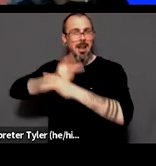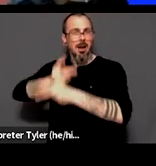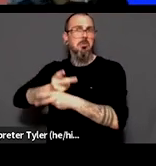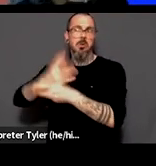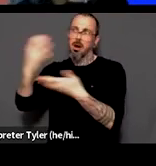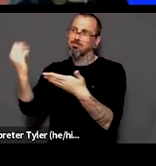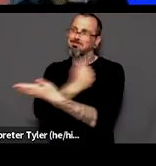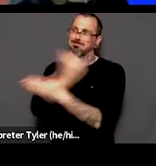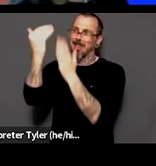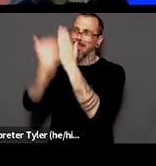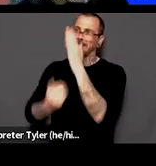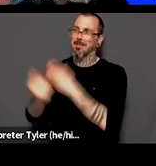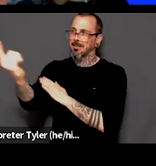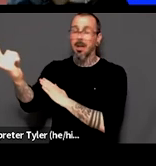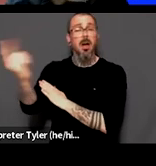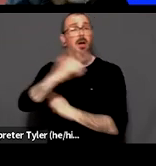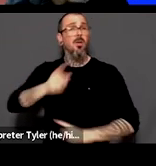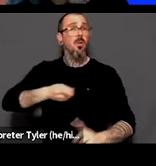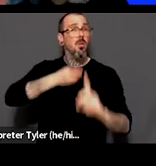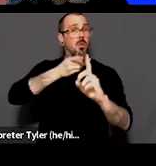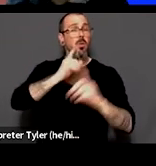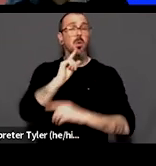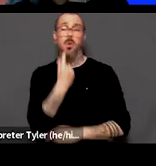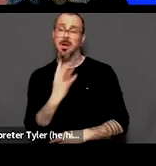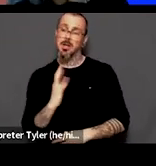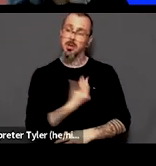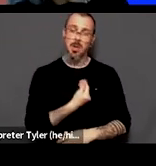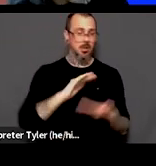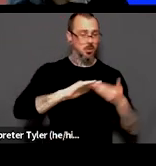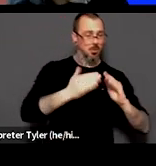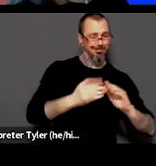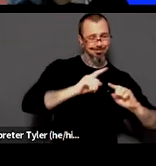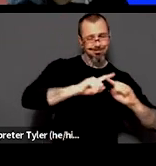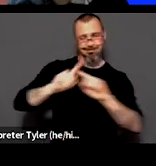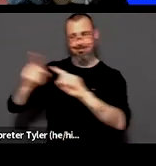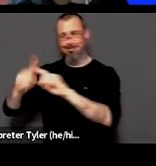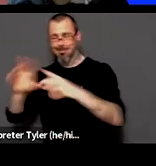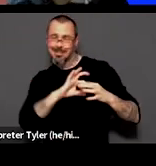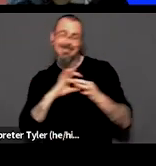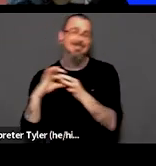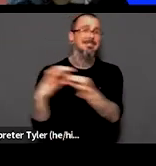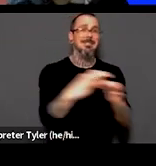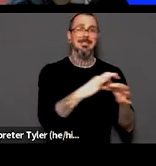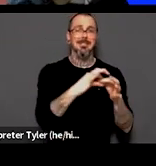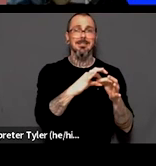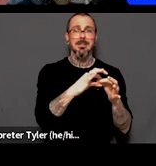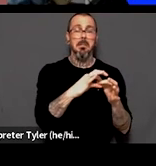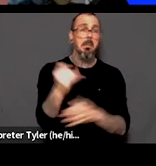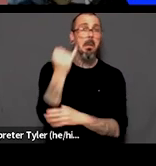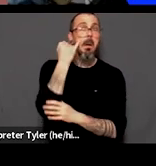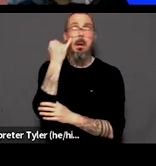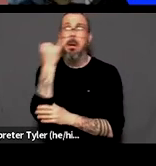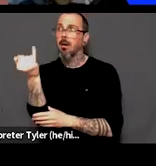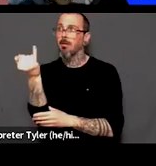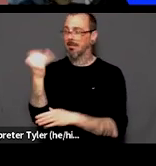connections between members of various queer and trans communities around the province when attempting to access safe,